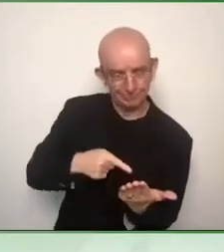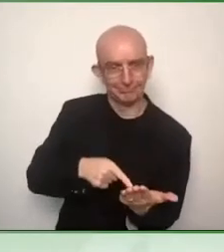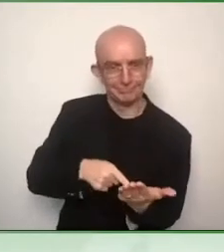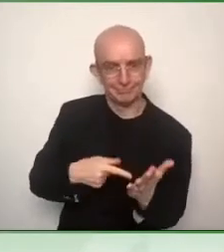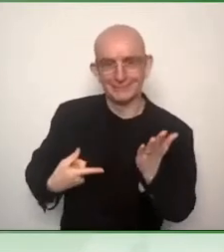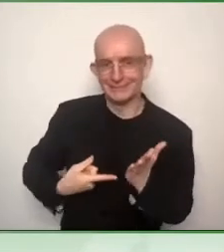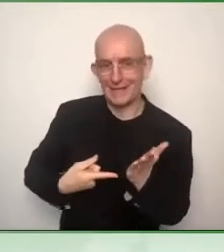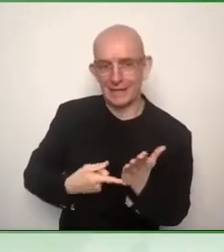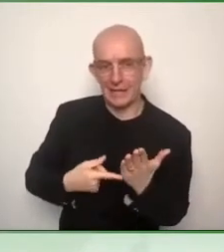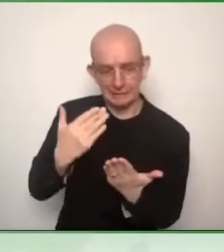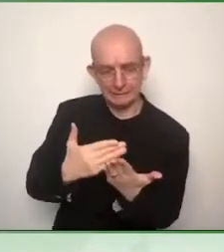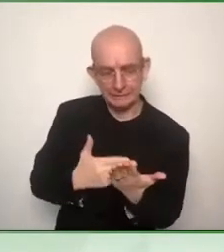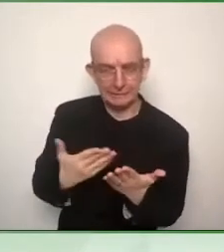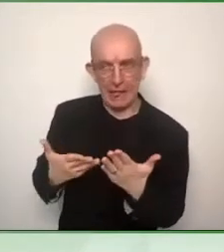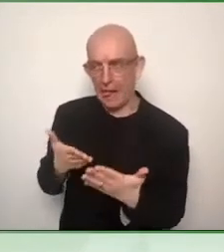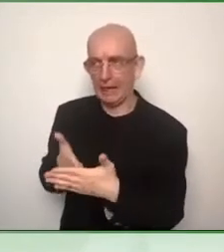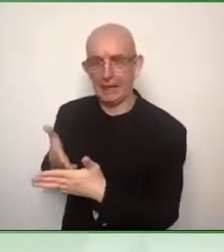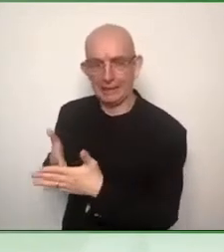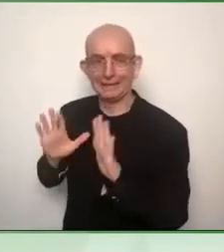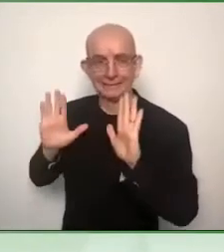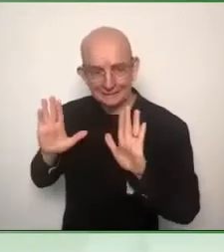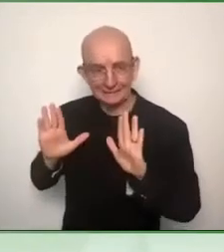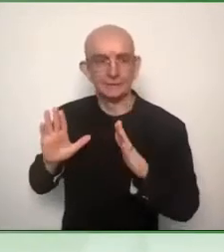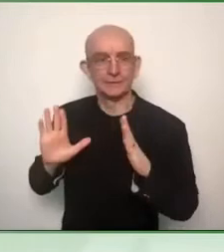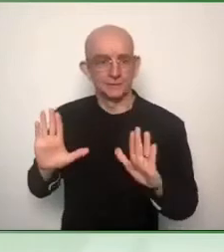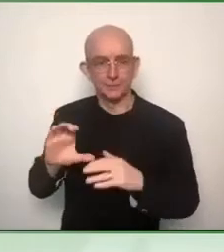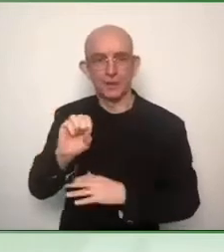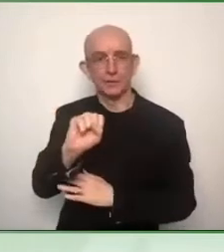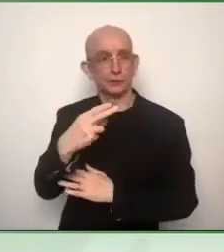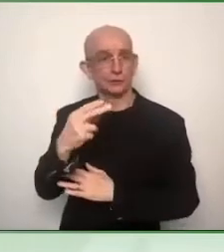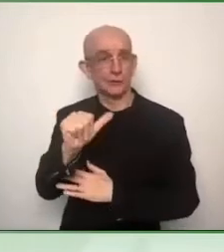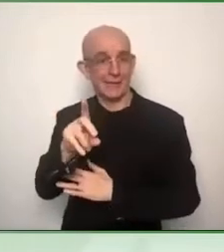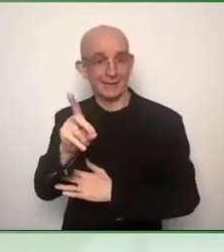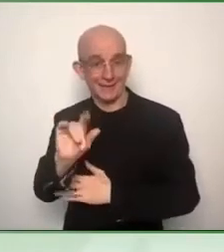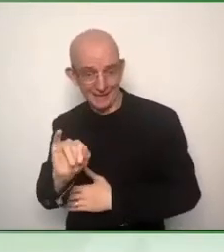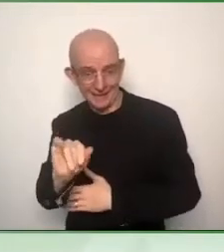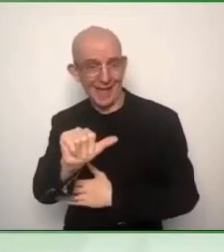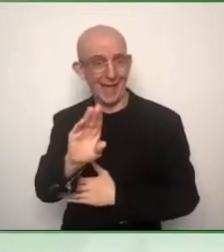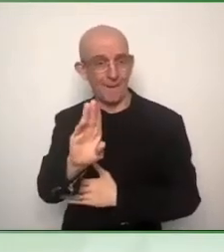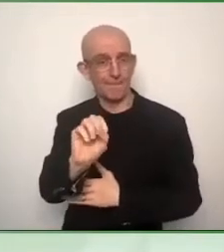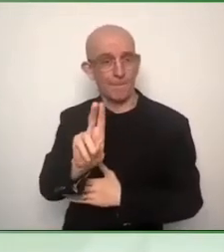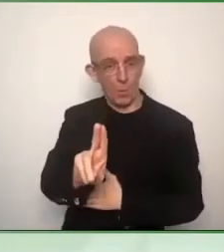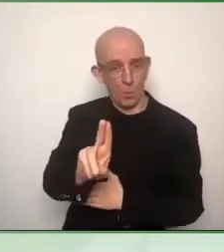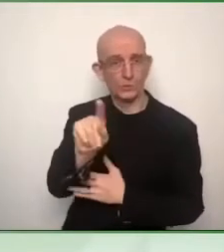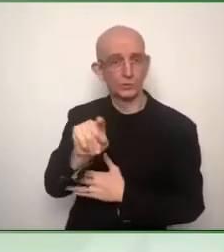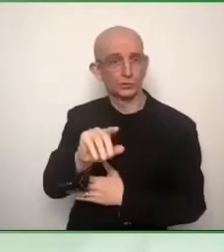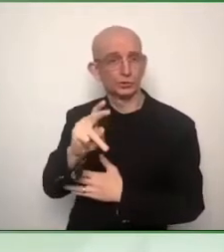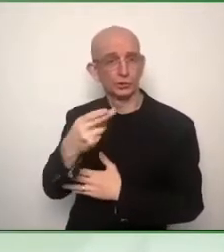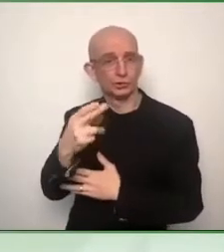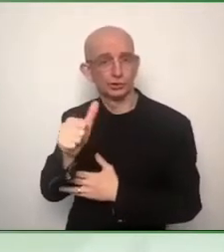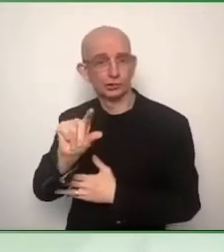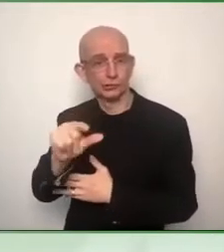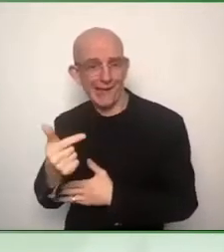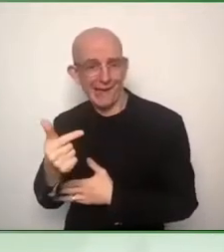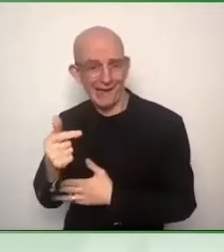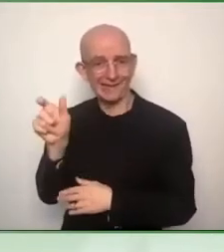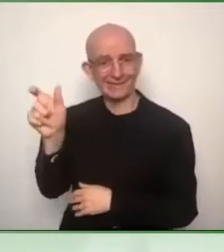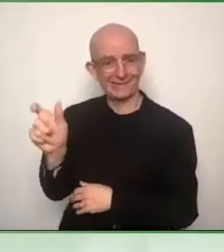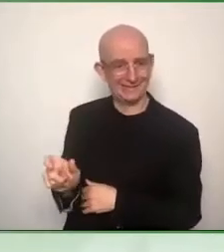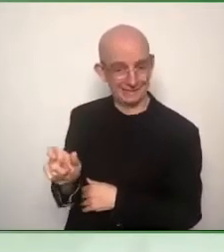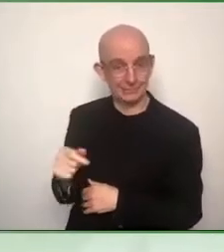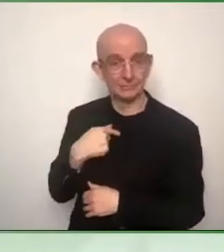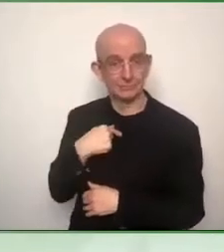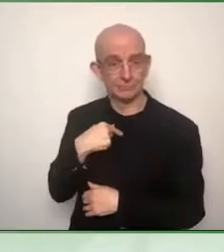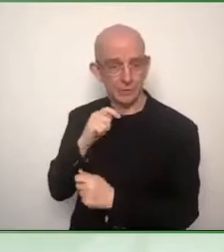engaged discussion on the European Accessibility Act. We will start with Immaculata giving us the background, the development,